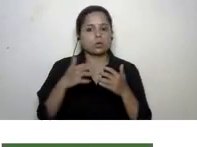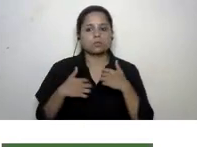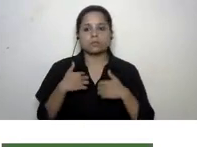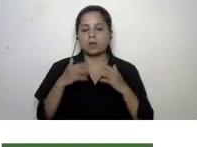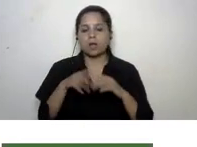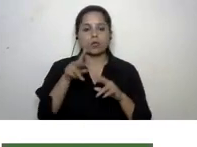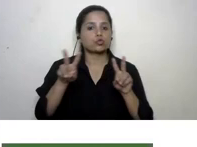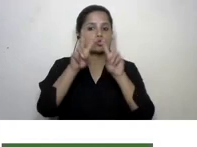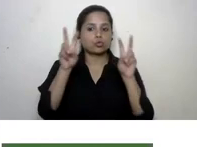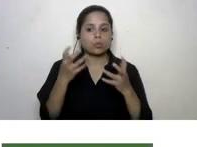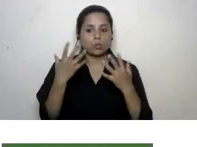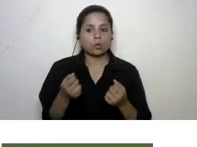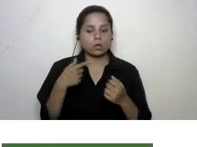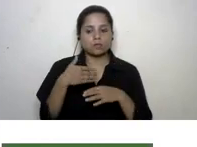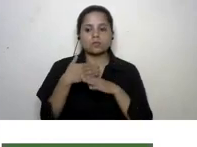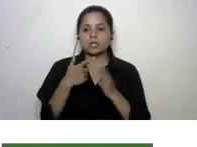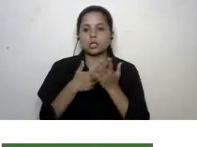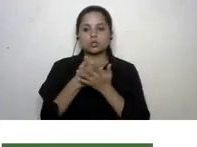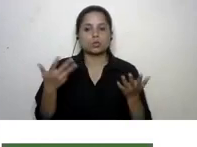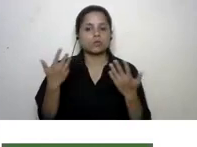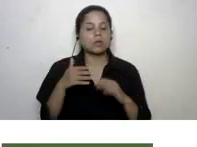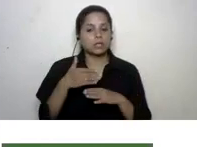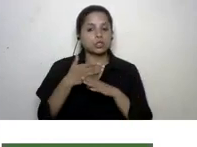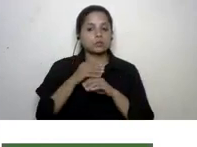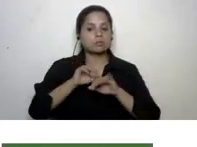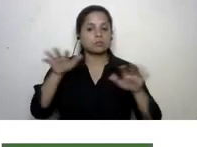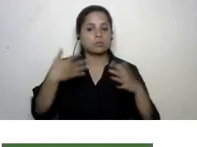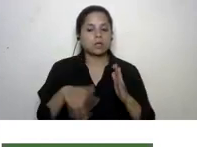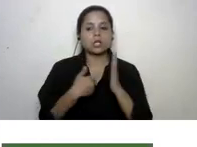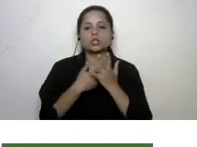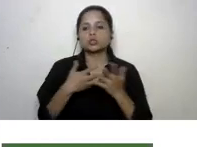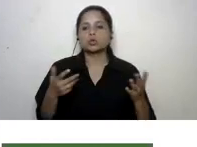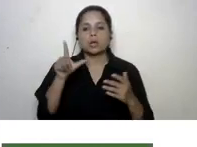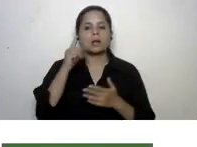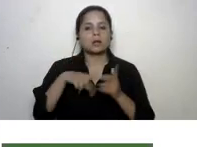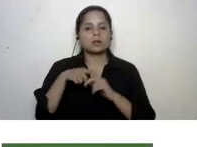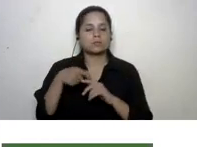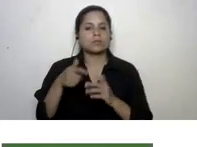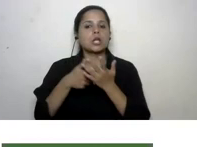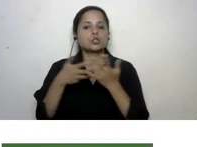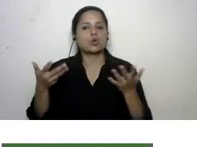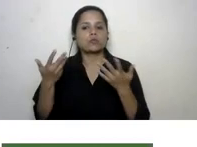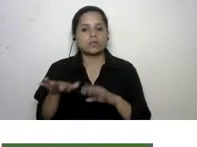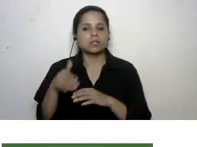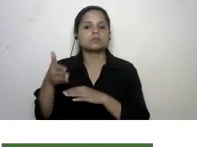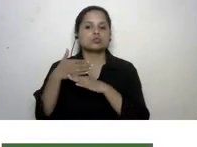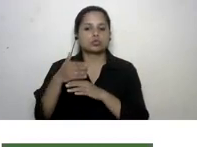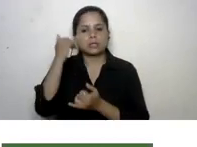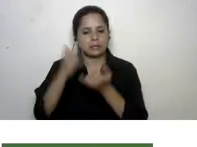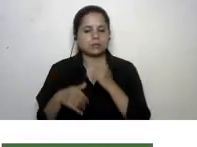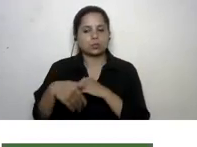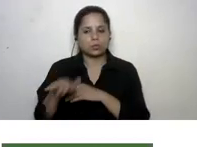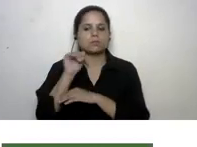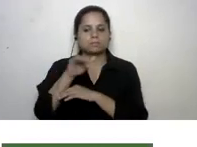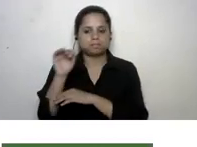this topic uh we've shared resources to this in the uh resources section we've shared links to this in the resources section i think yes yeah